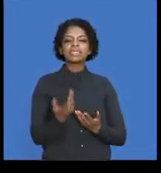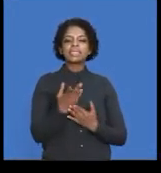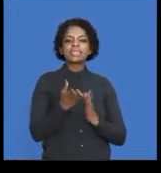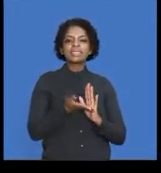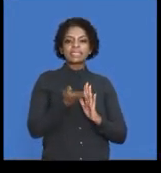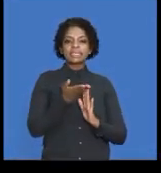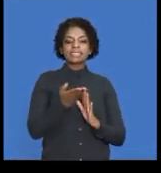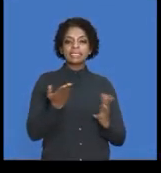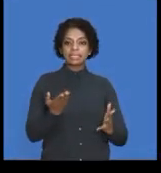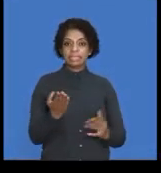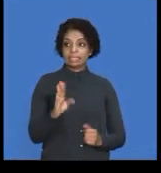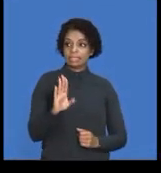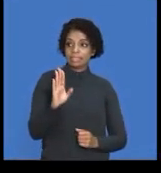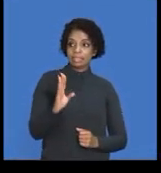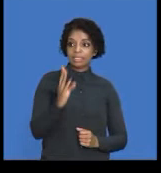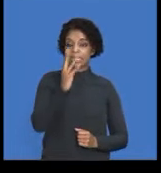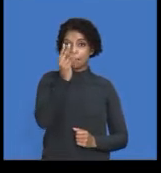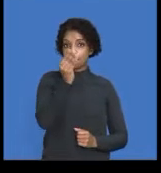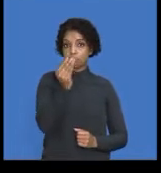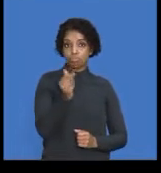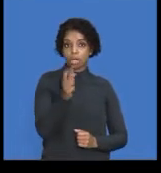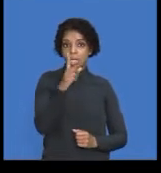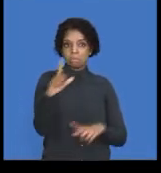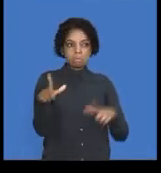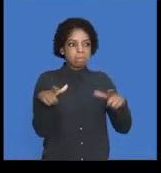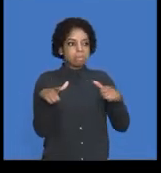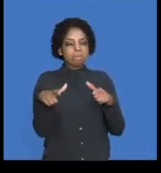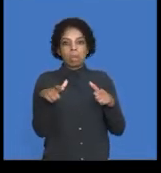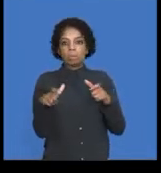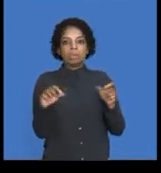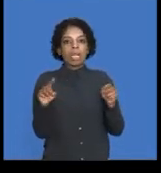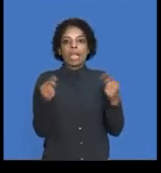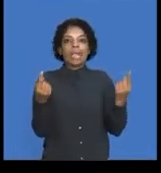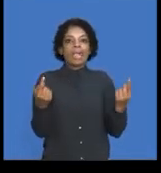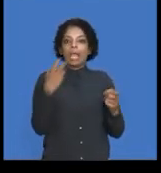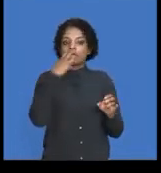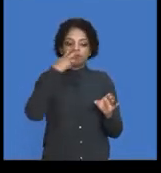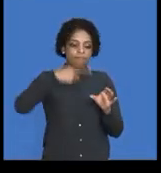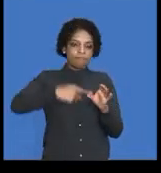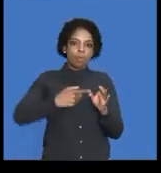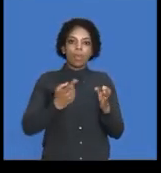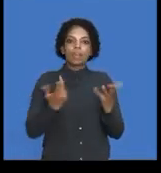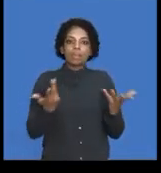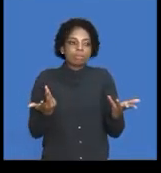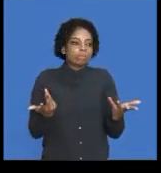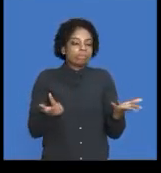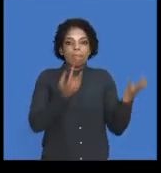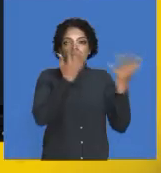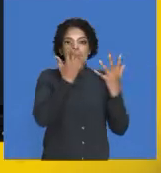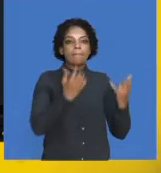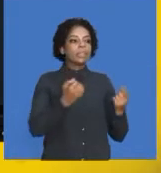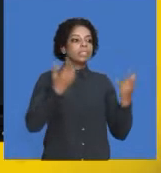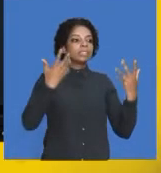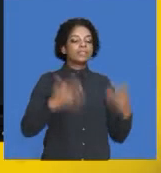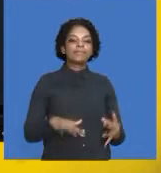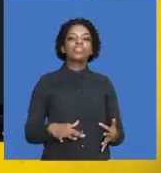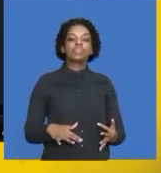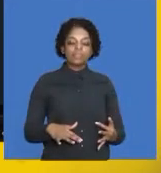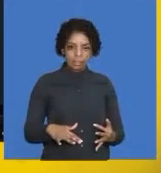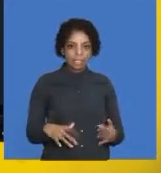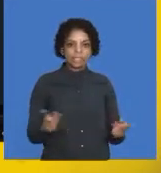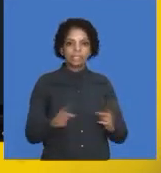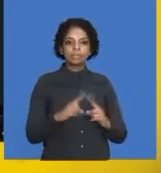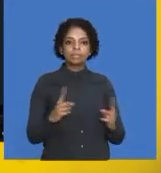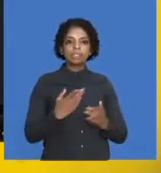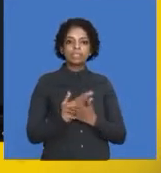and maintenance costs resulted in that. You have no control over your fuel costs. Yes, you budget, but it could happen that it would